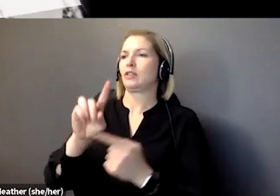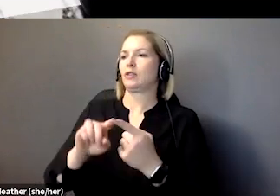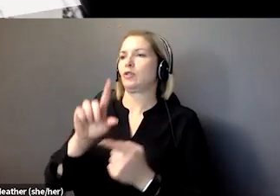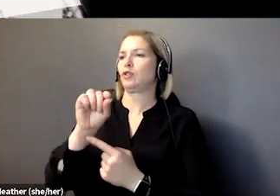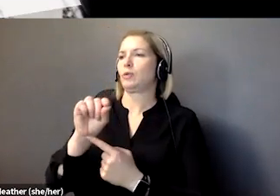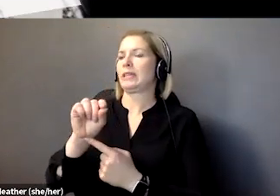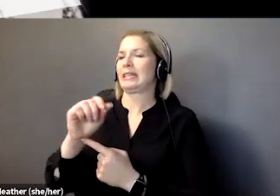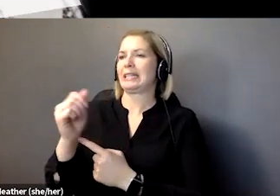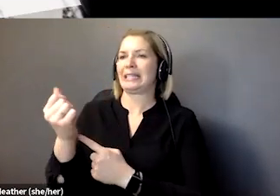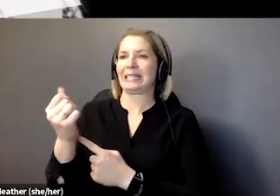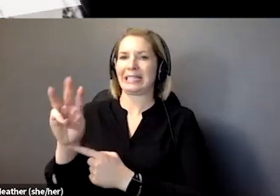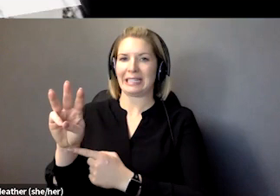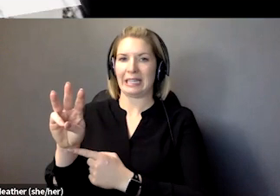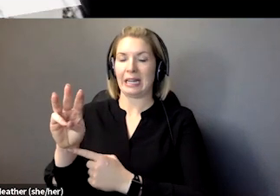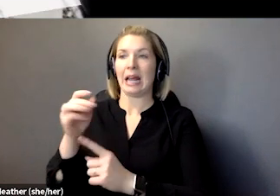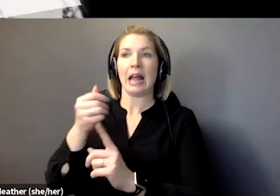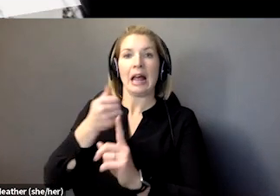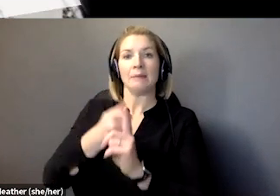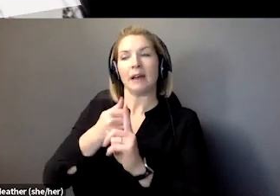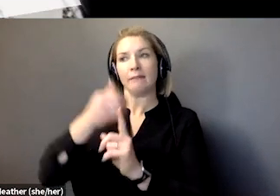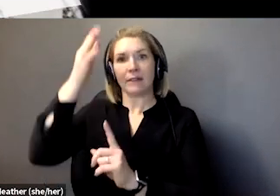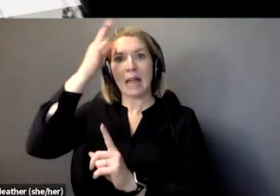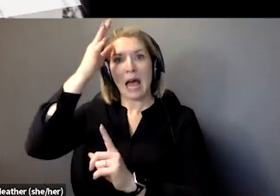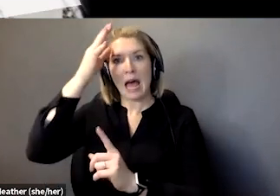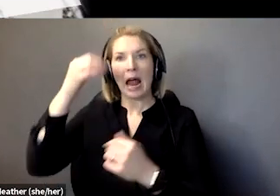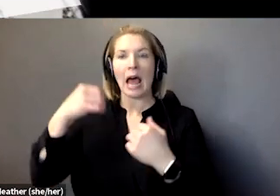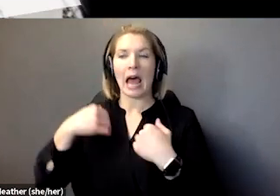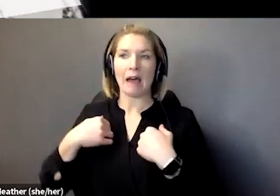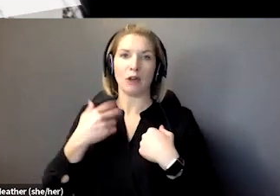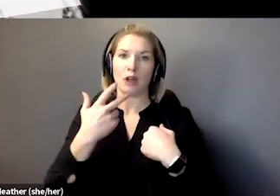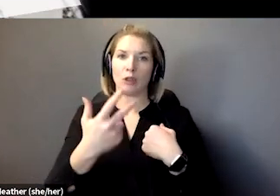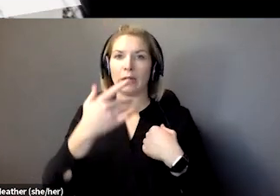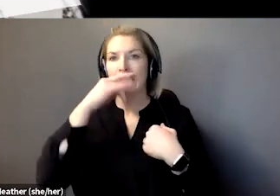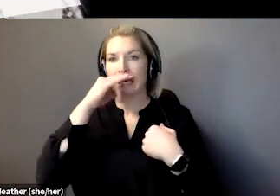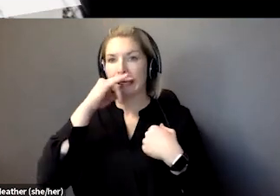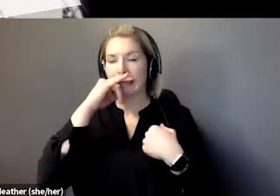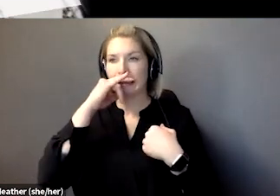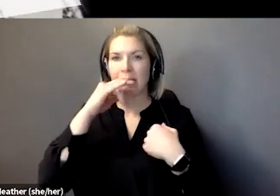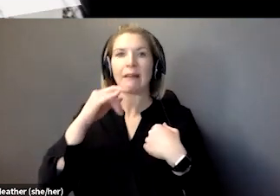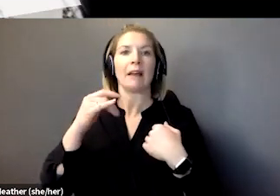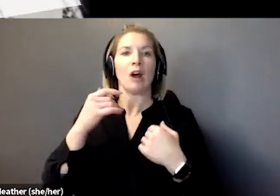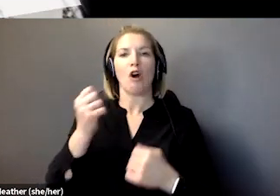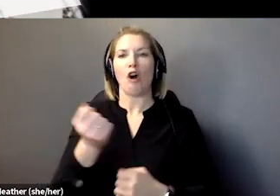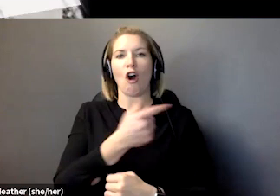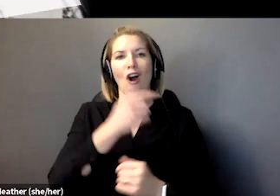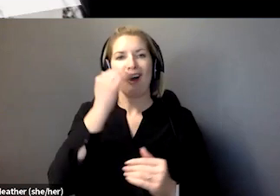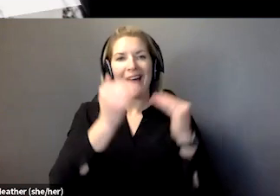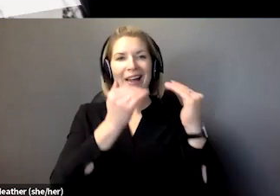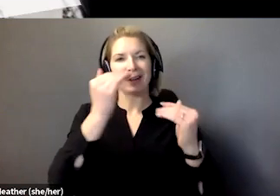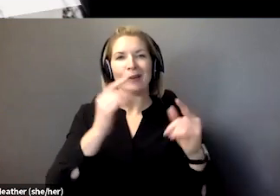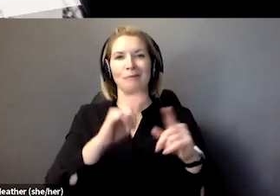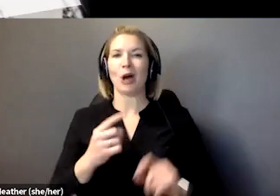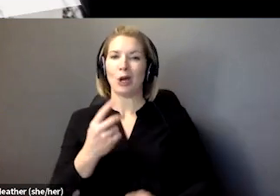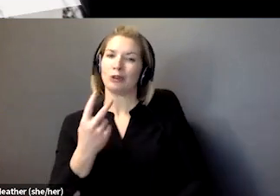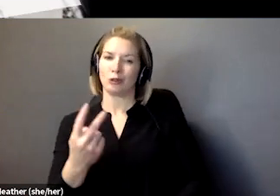of three adult sons, two of whom have disabilities. So now